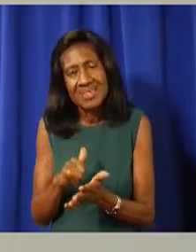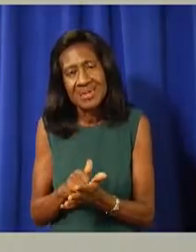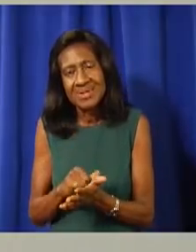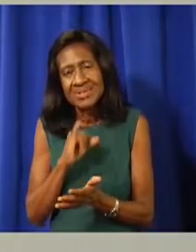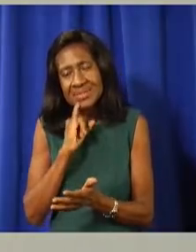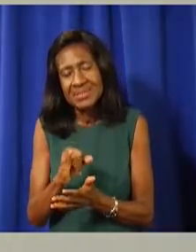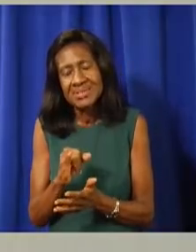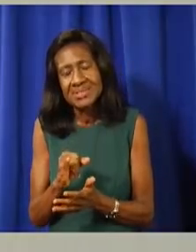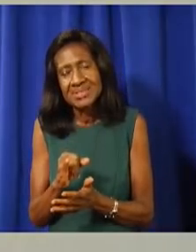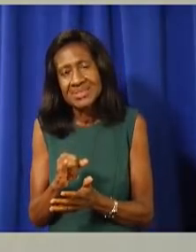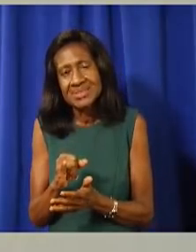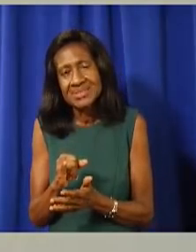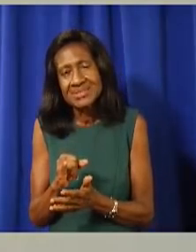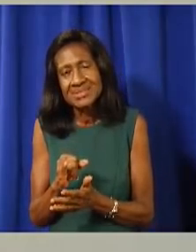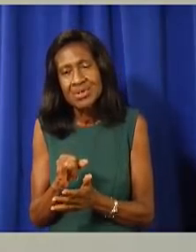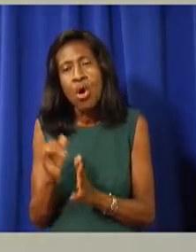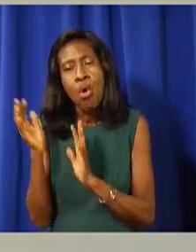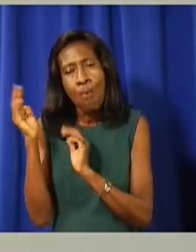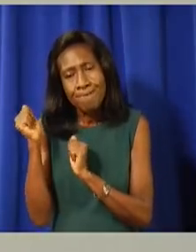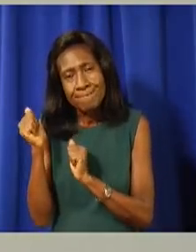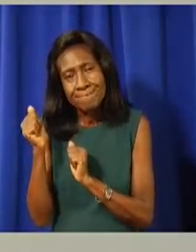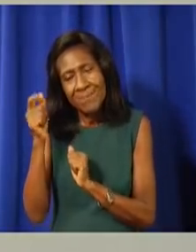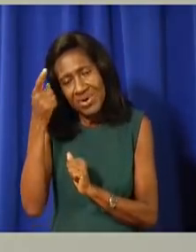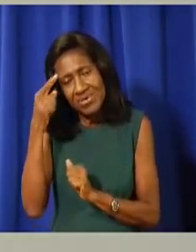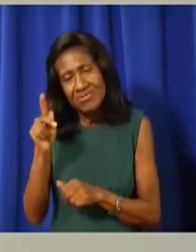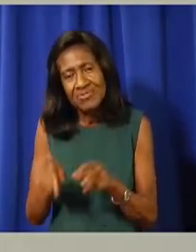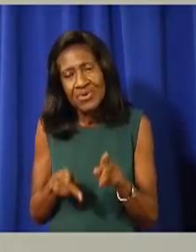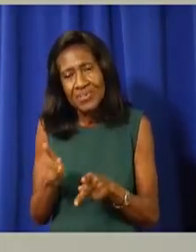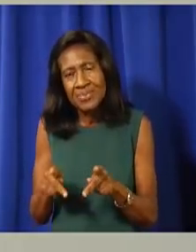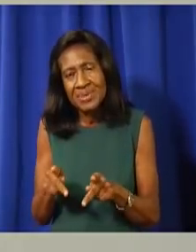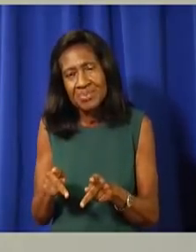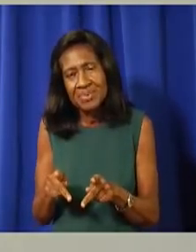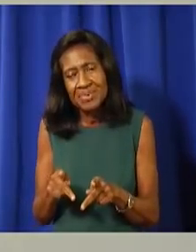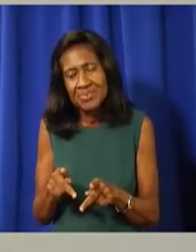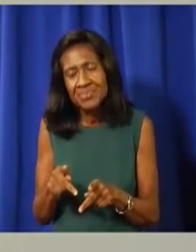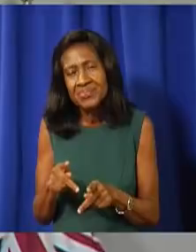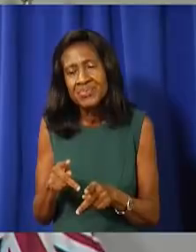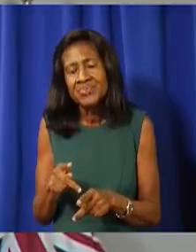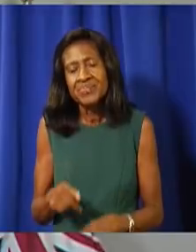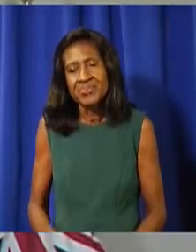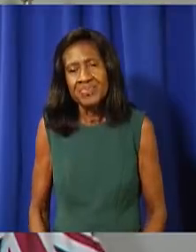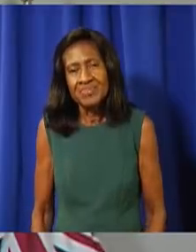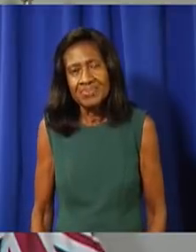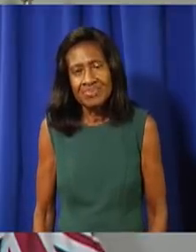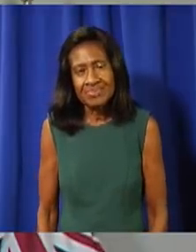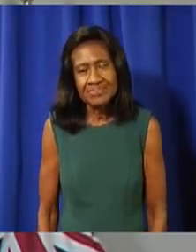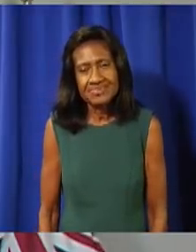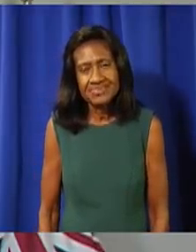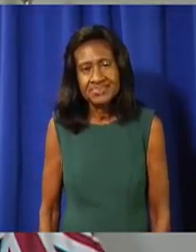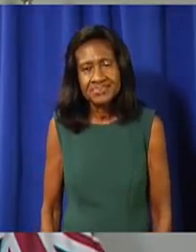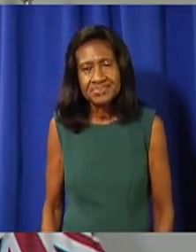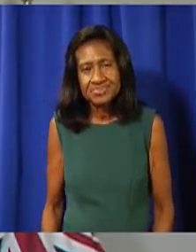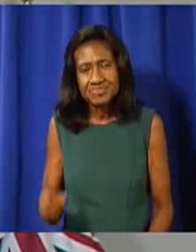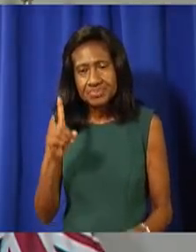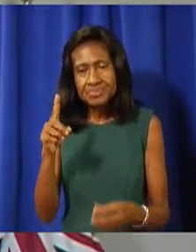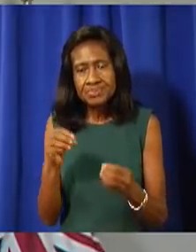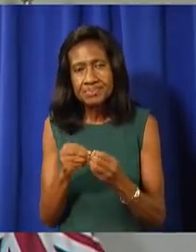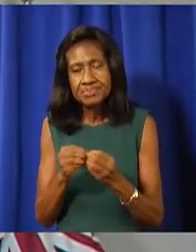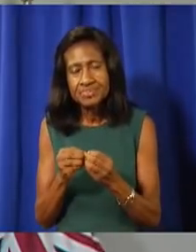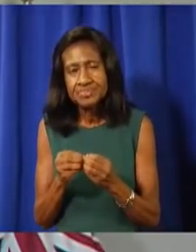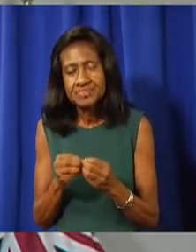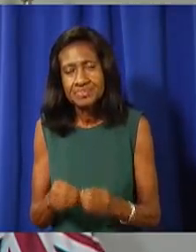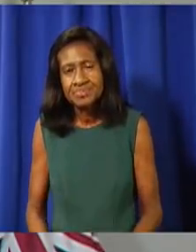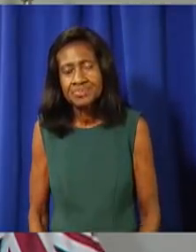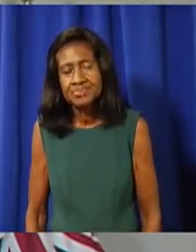has given some great relief to those who were being ably assisted by this program. Thank you, Minister Turner. Any final words? Yeah, just, just one,